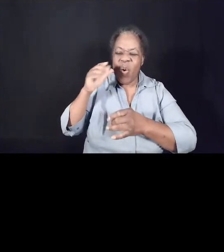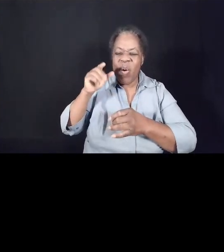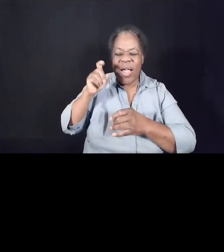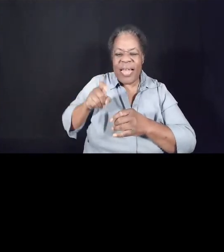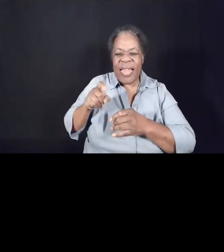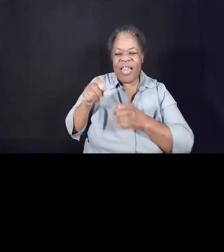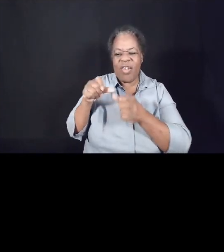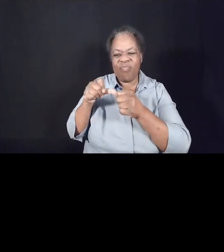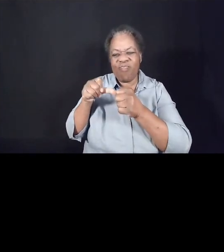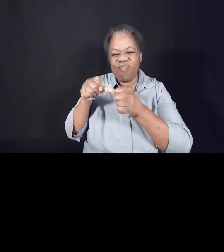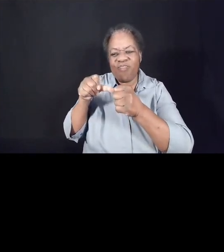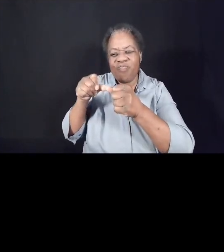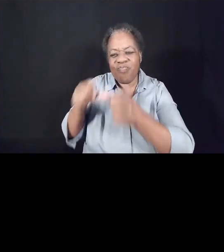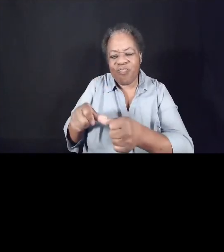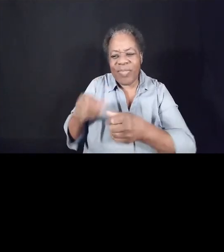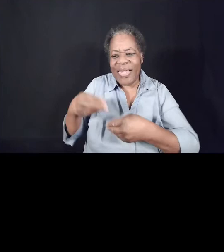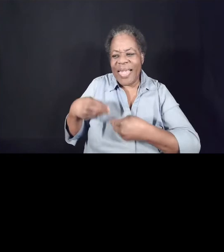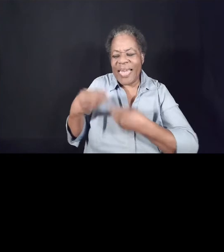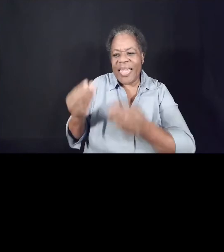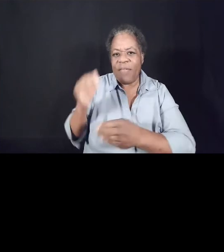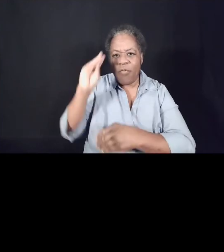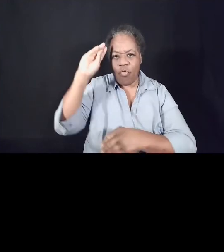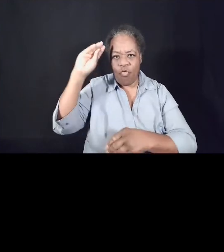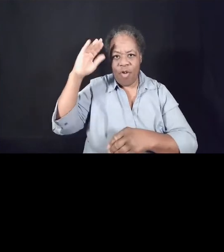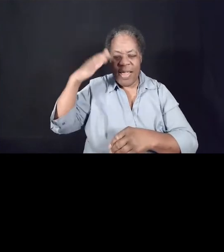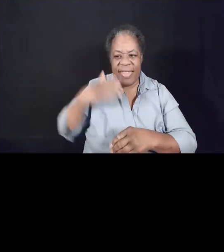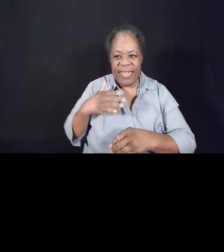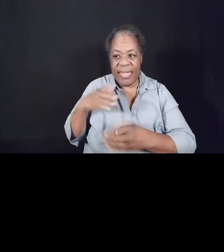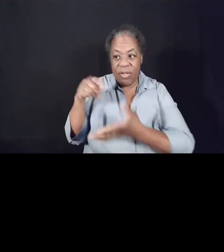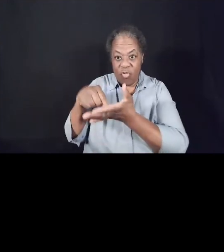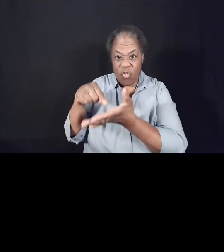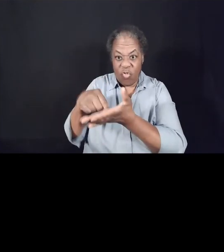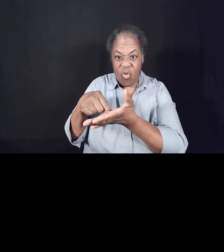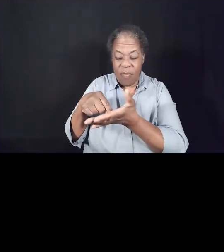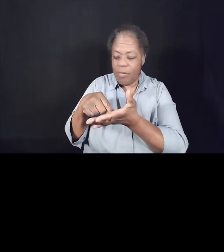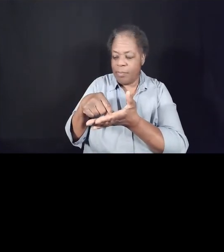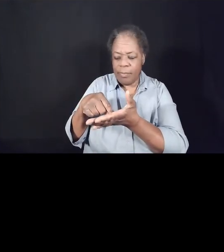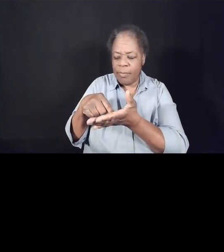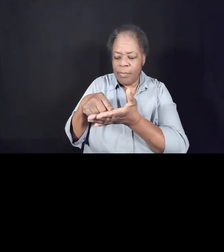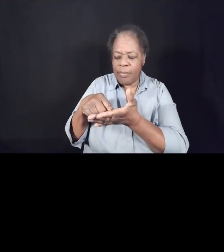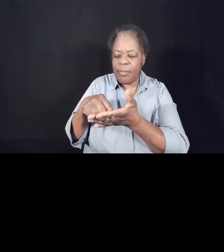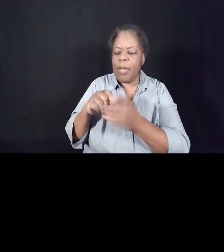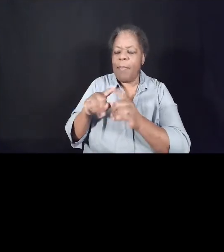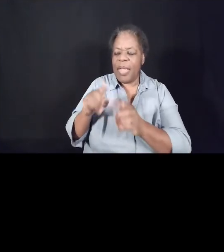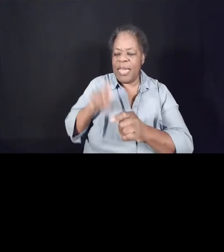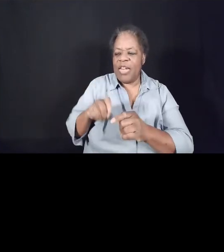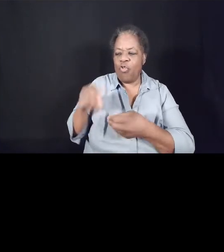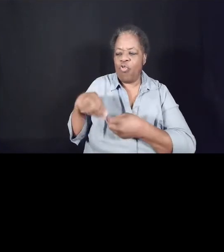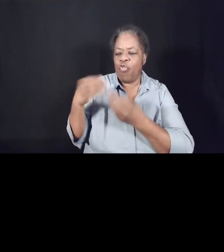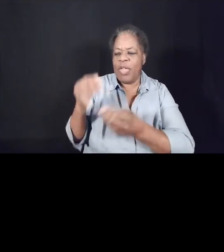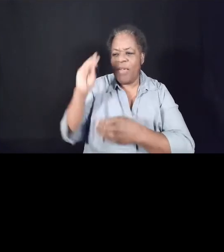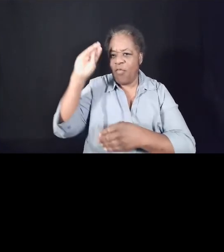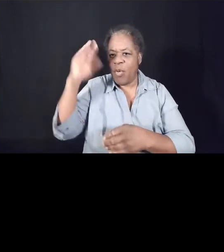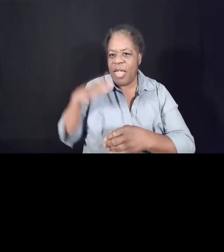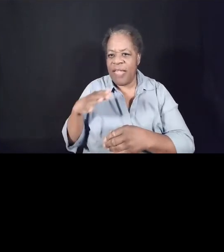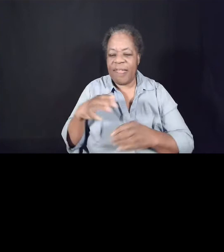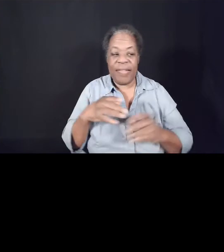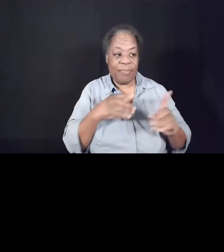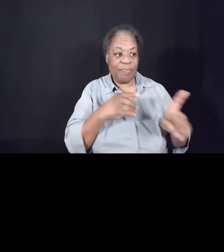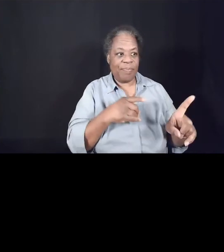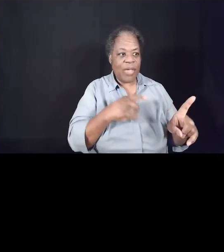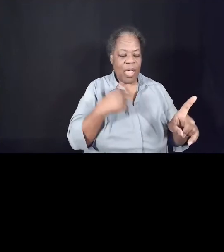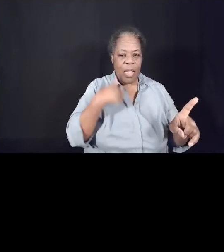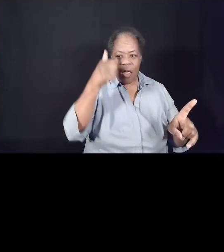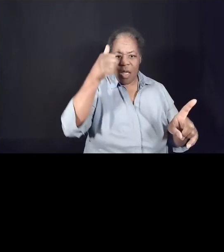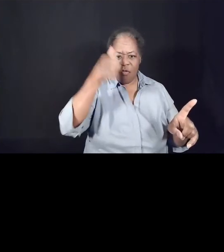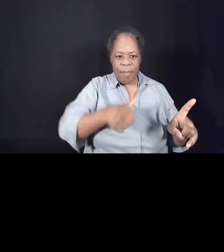grace where grace was not deserved. For me, I remember coming